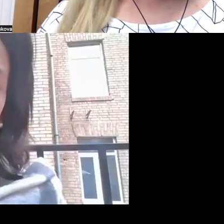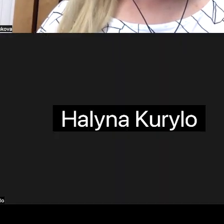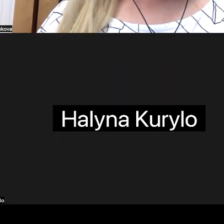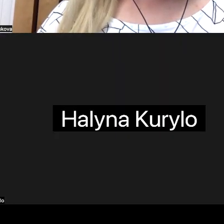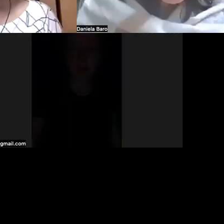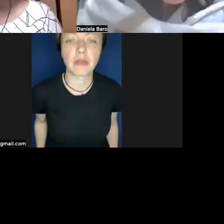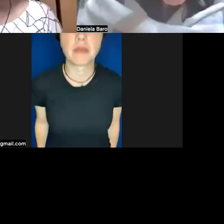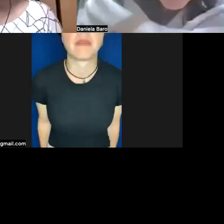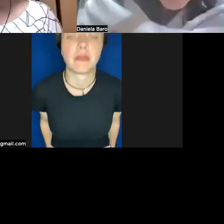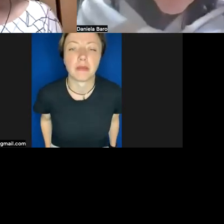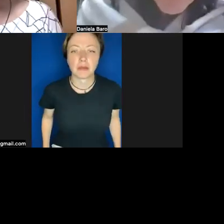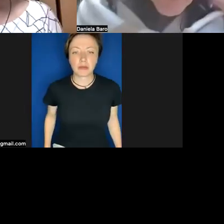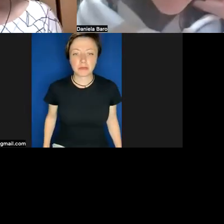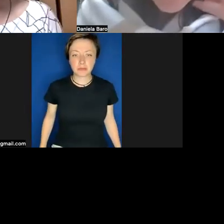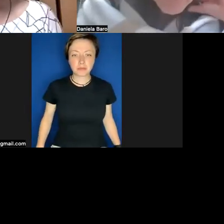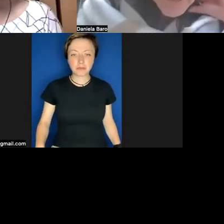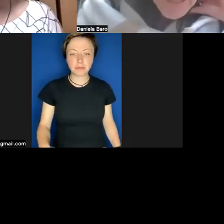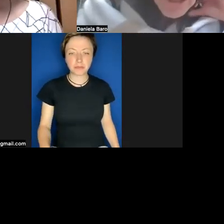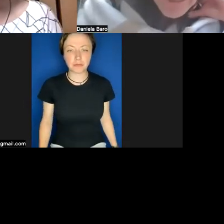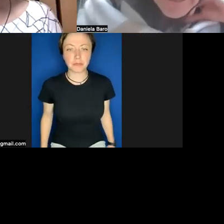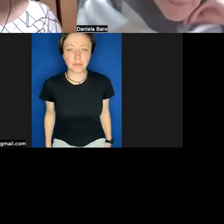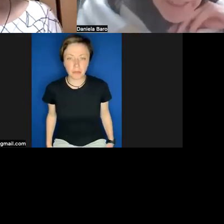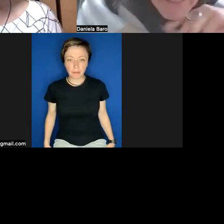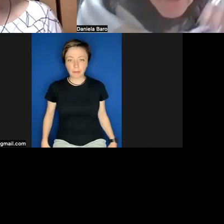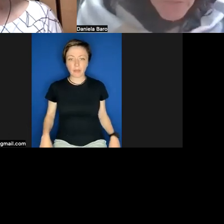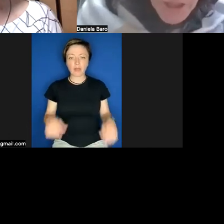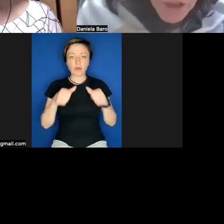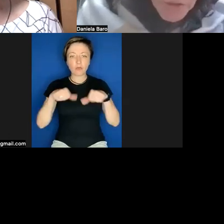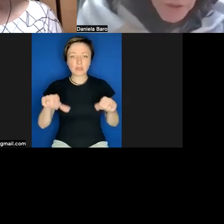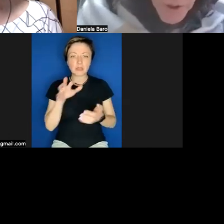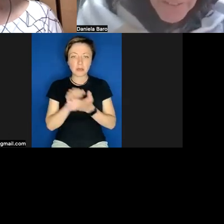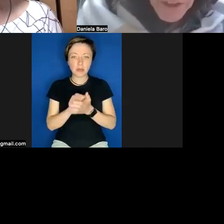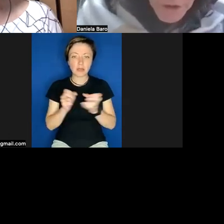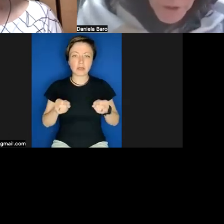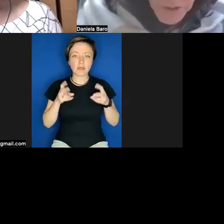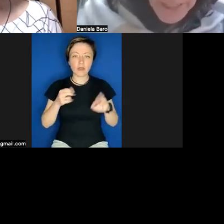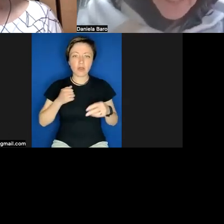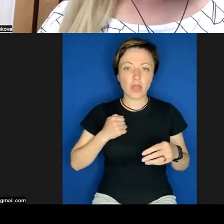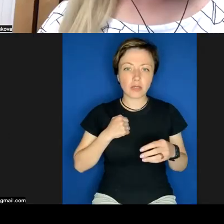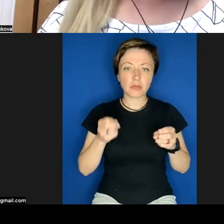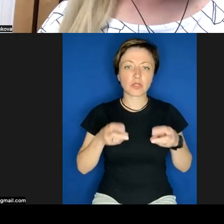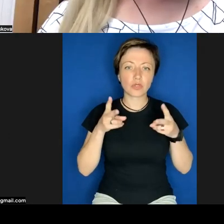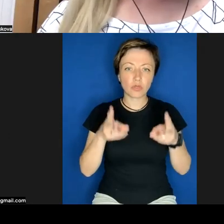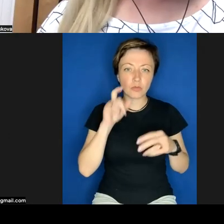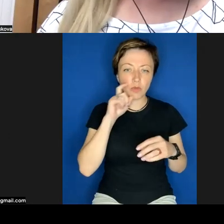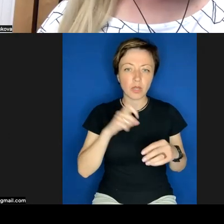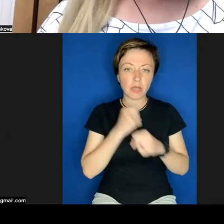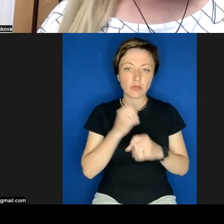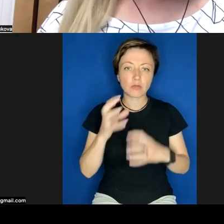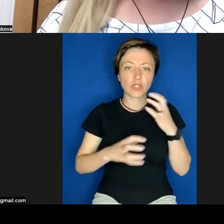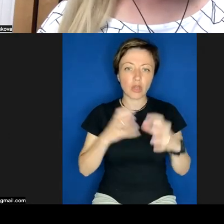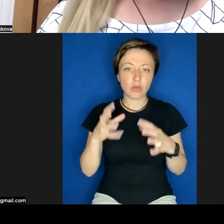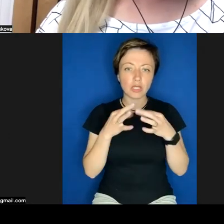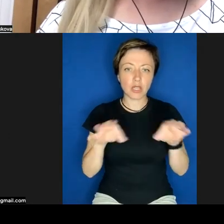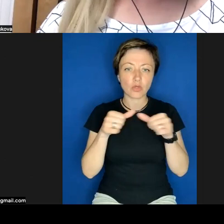Okay, so I work for the International Independent Commission of Inquiry on Ukraine that was established